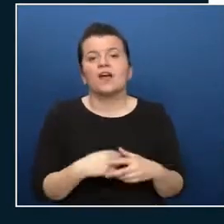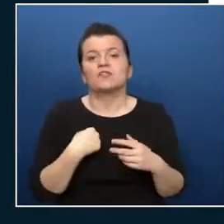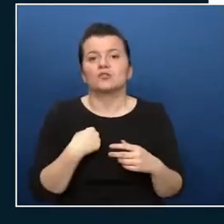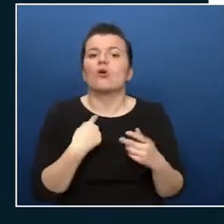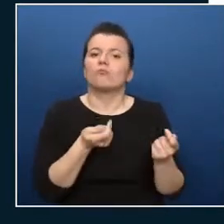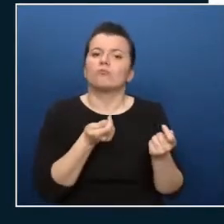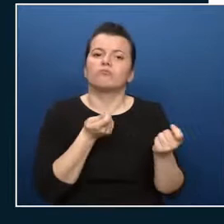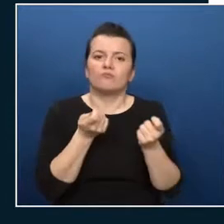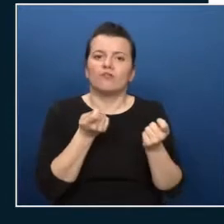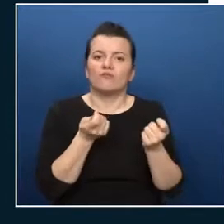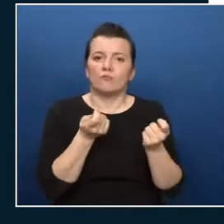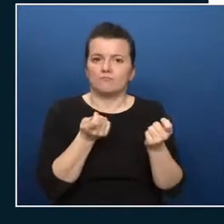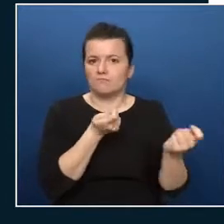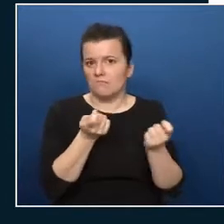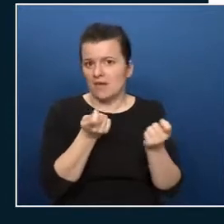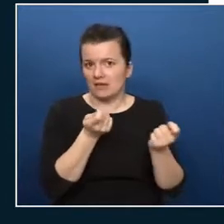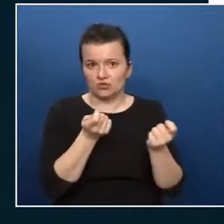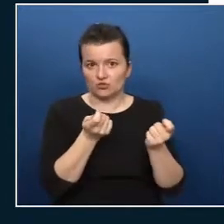they're part of